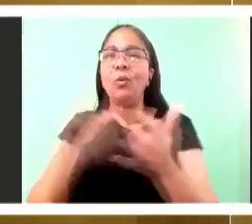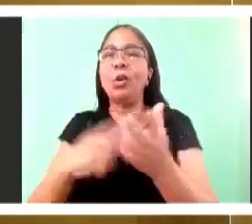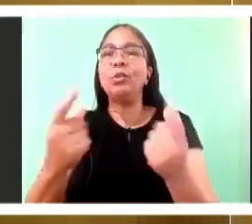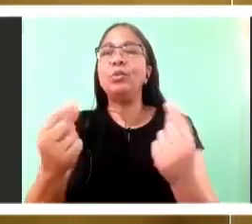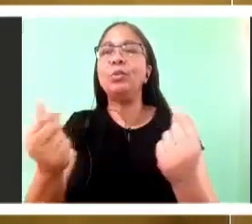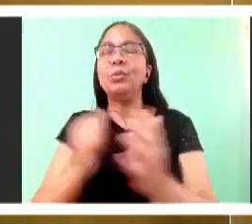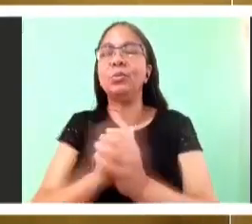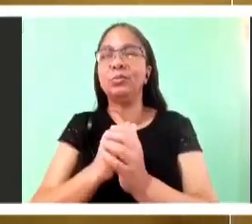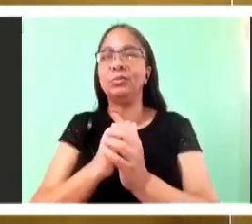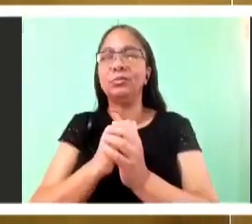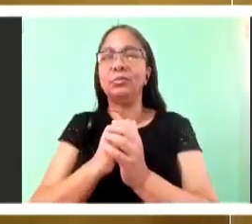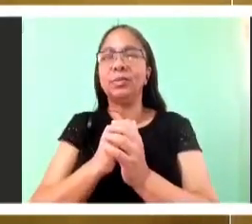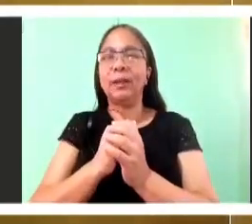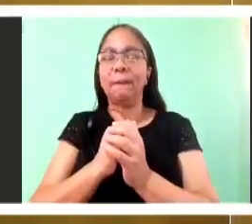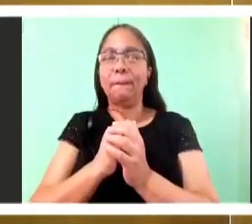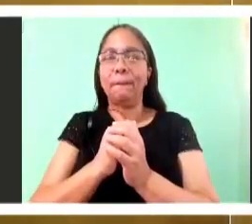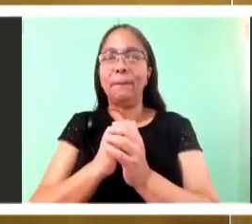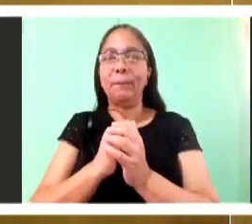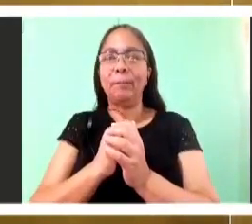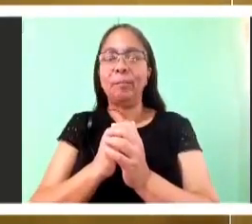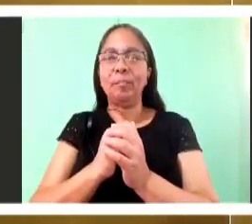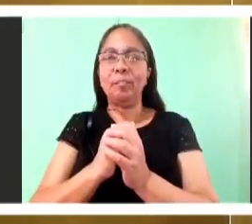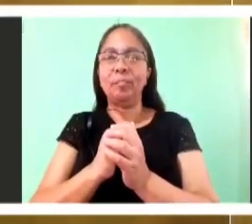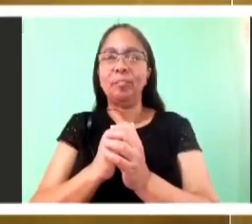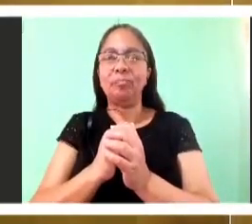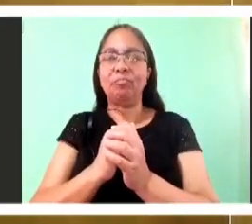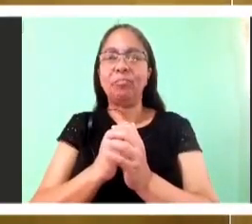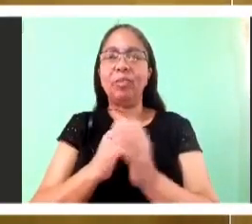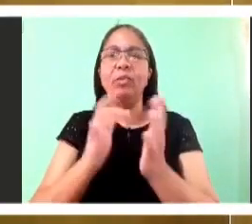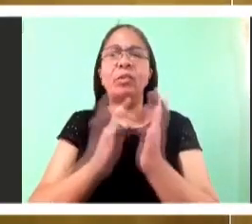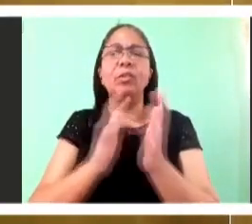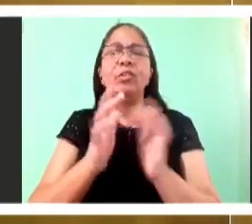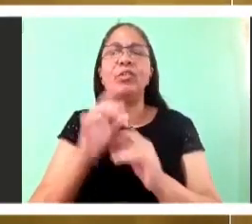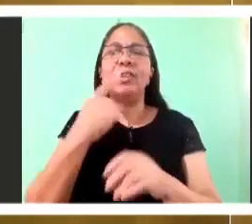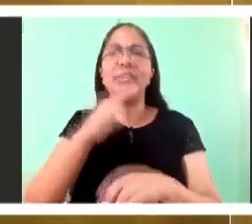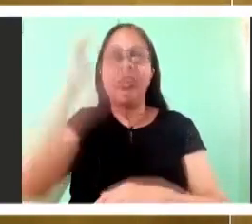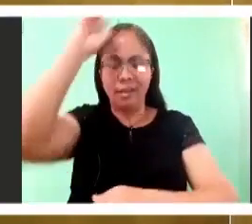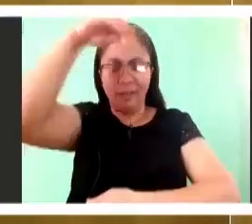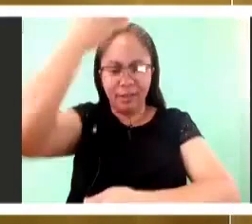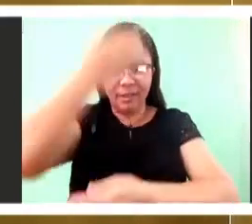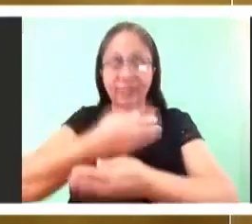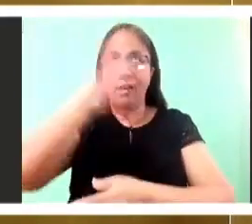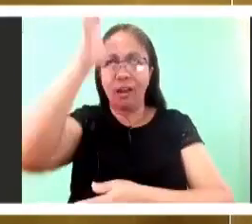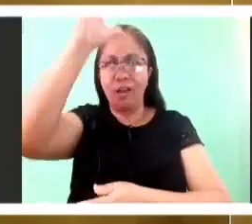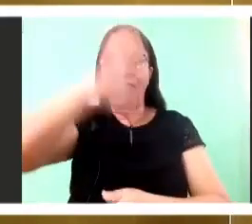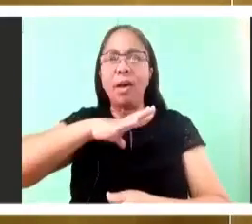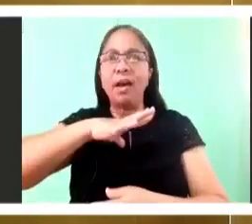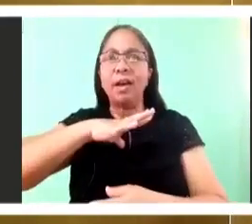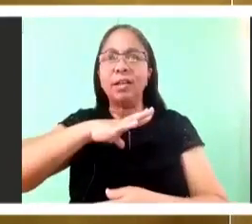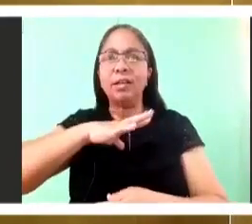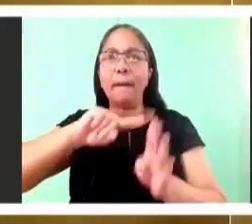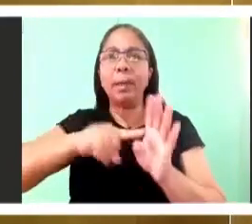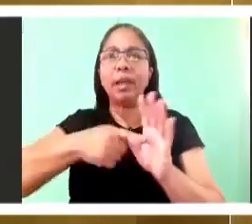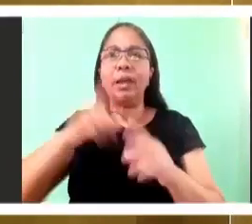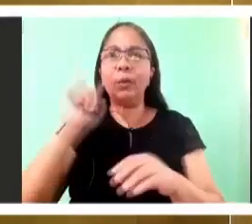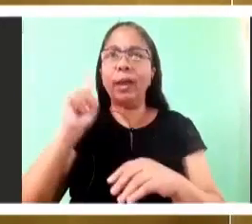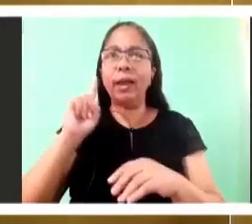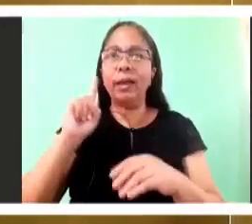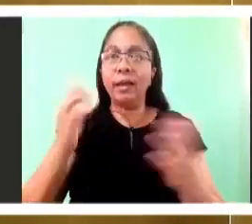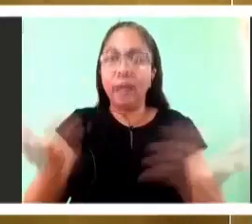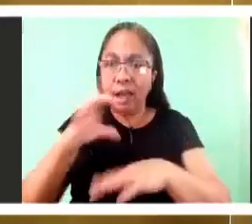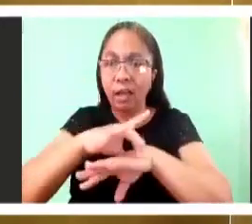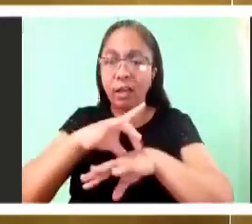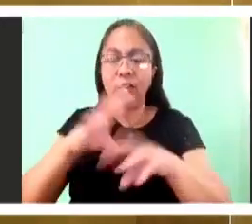in the heavens with God. And ascend to where he was before, ascend to God. What if you